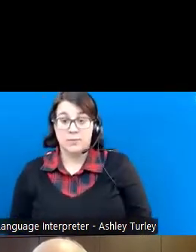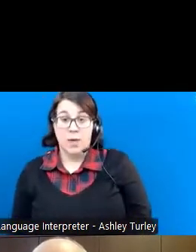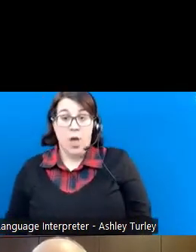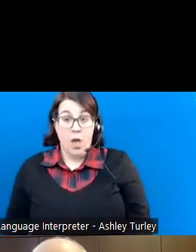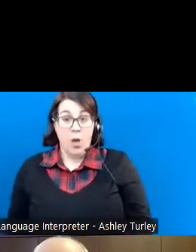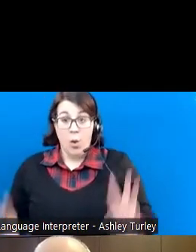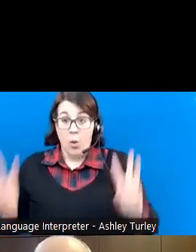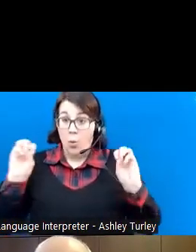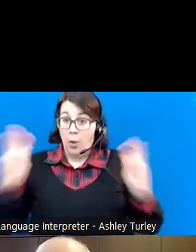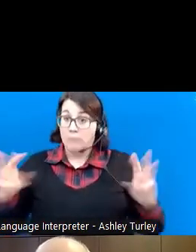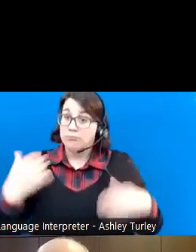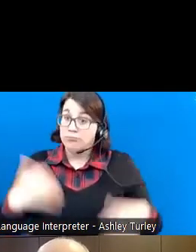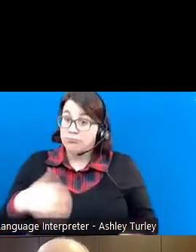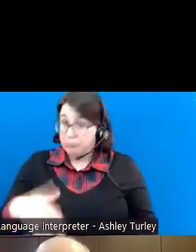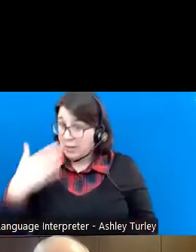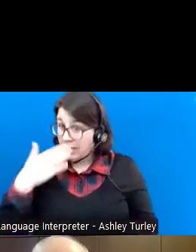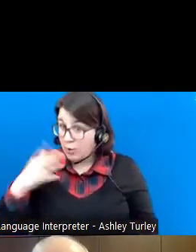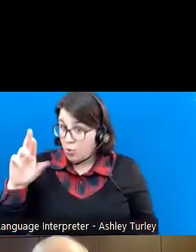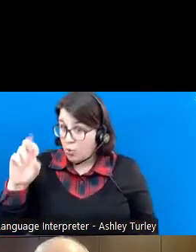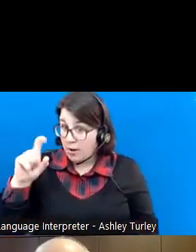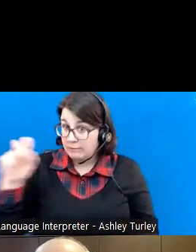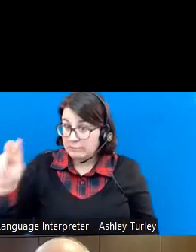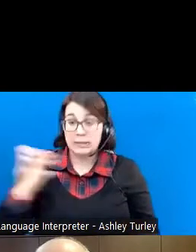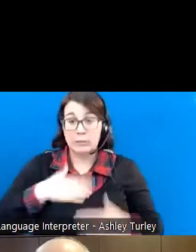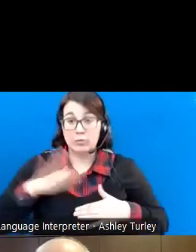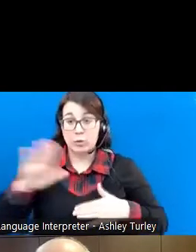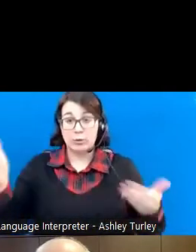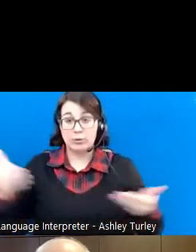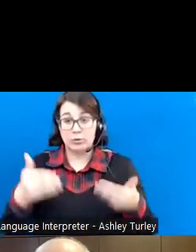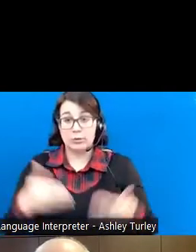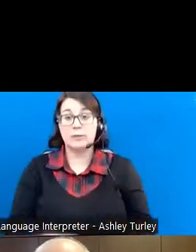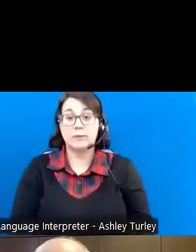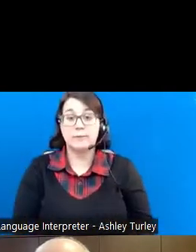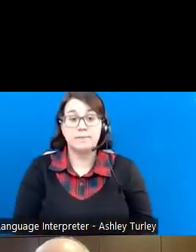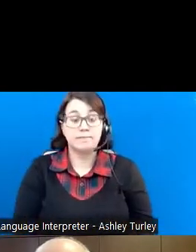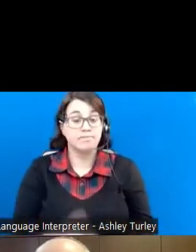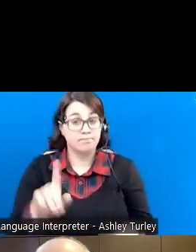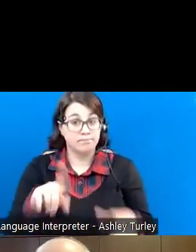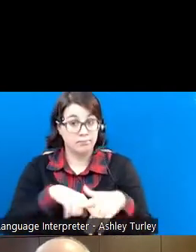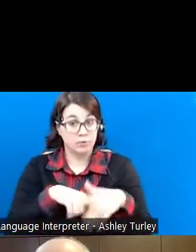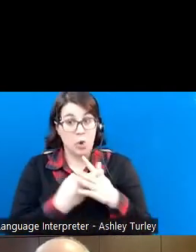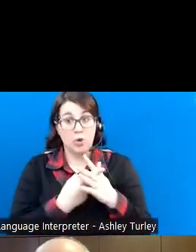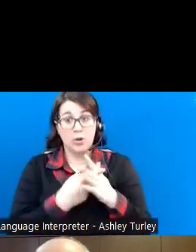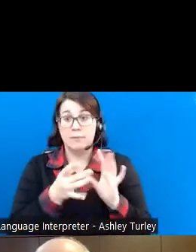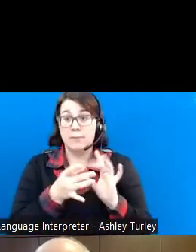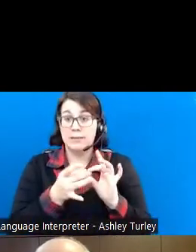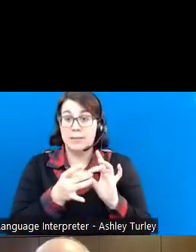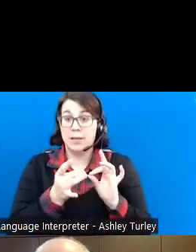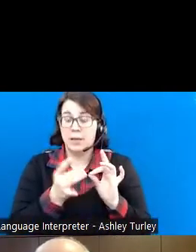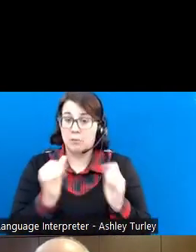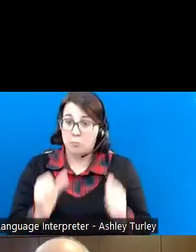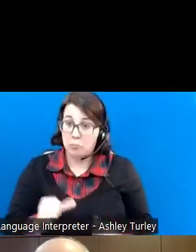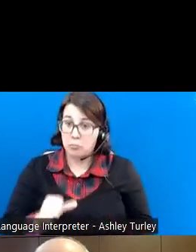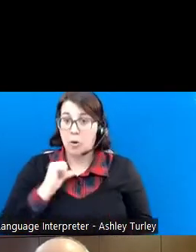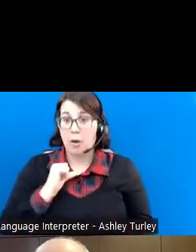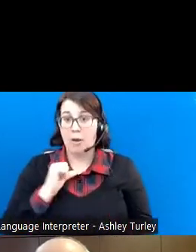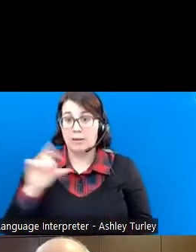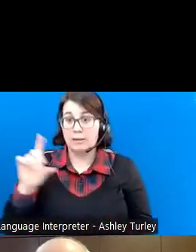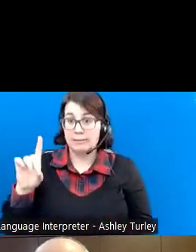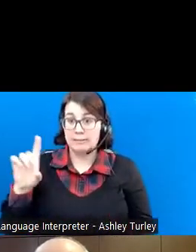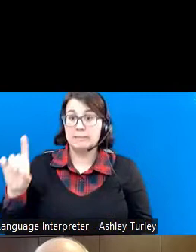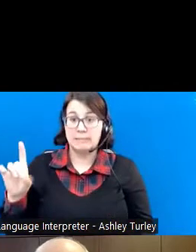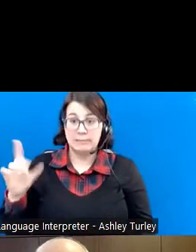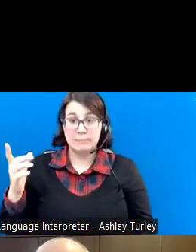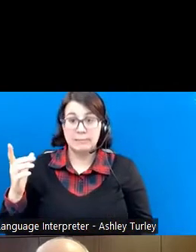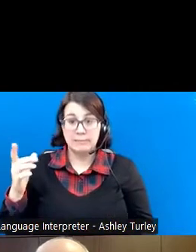Well, thank you, Roxanne. I appreciate that introduction very much. I just want to start off by saying how proud the Developmental Disabilities Council